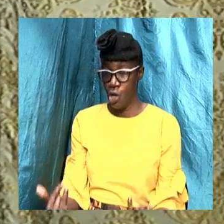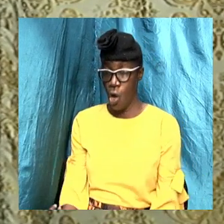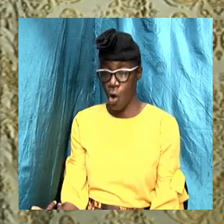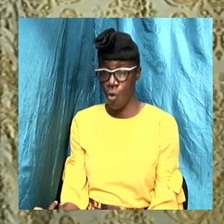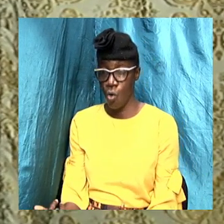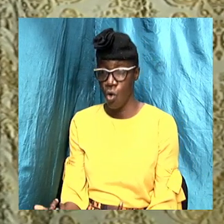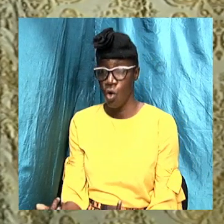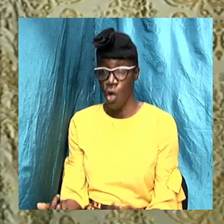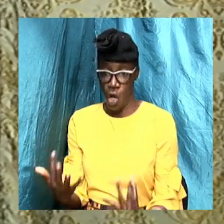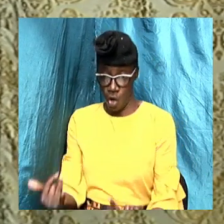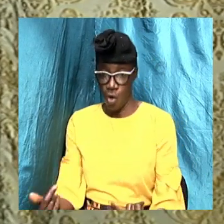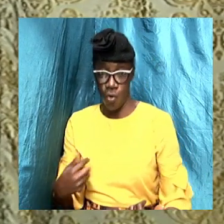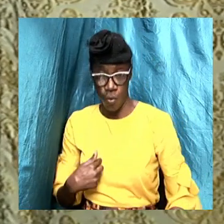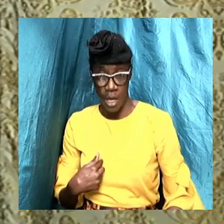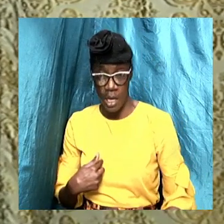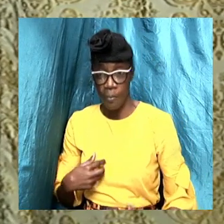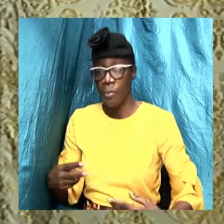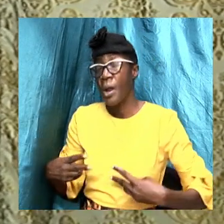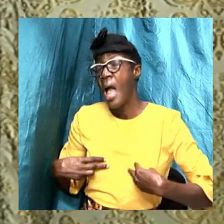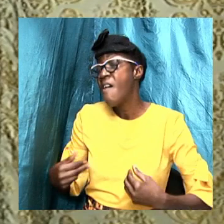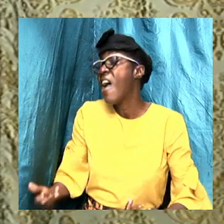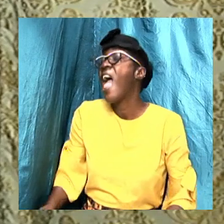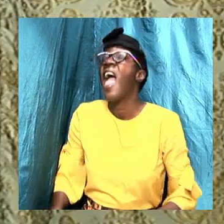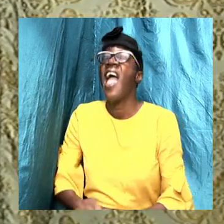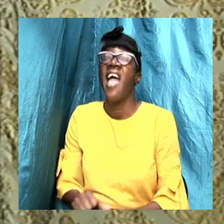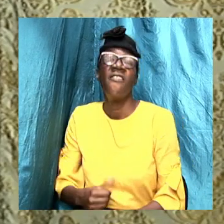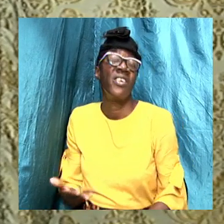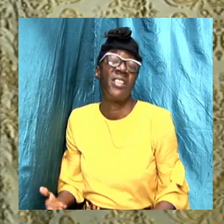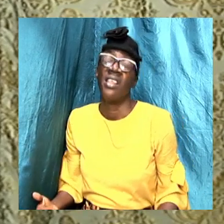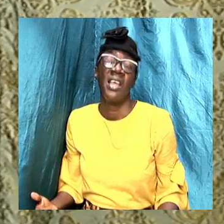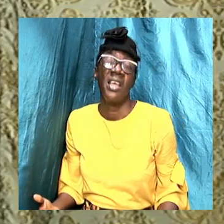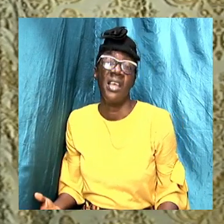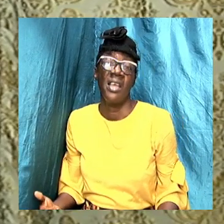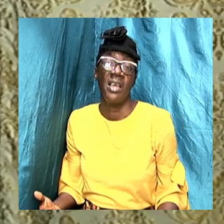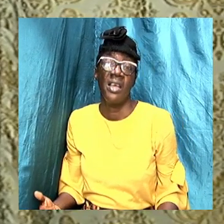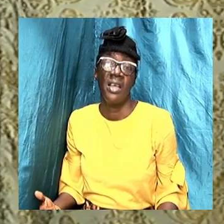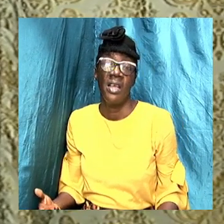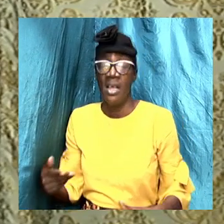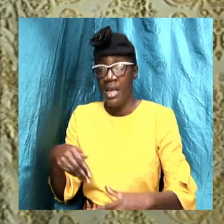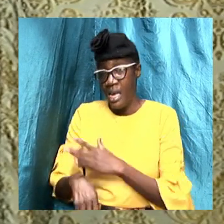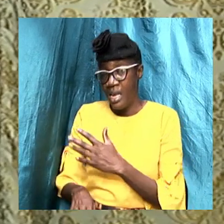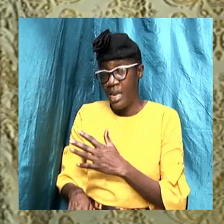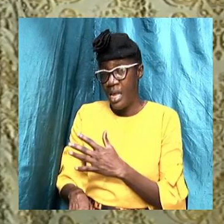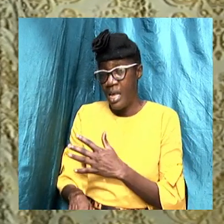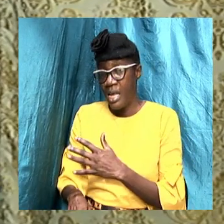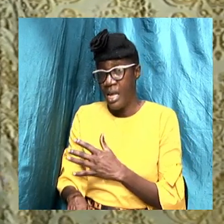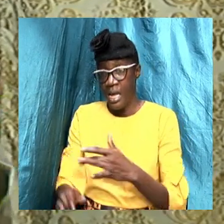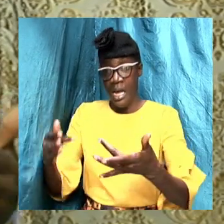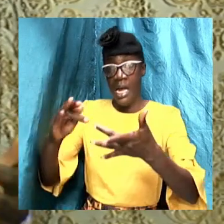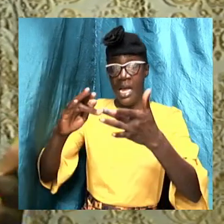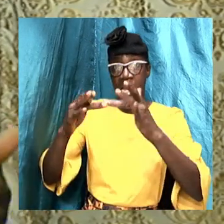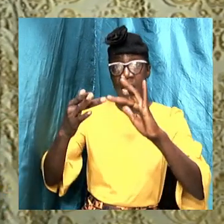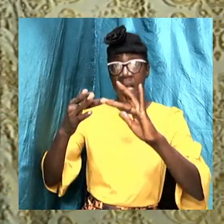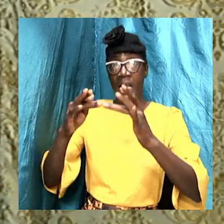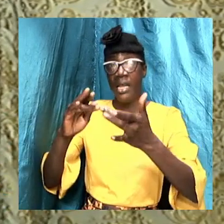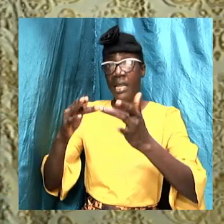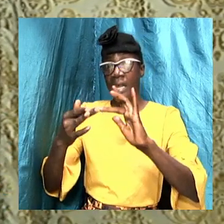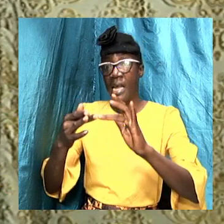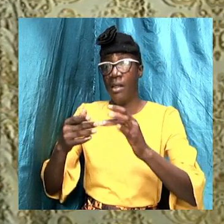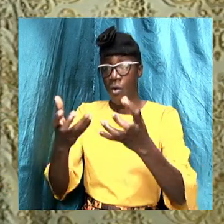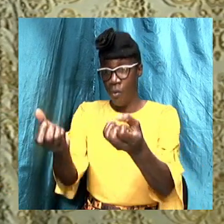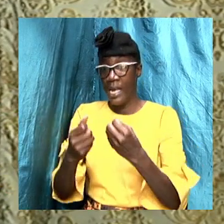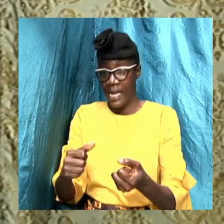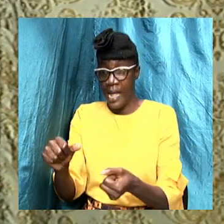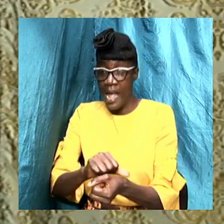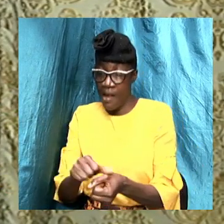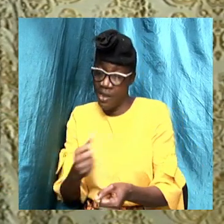are so privy to everything. We are in the age of technology, and we are able to get everything